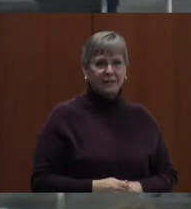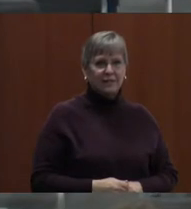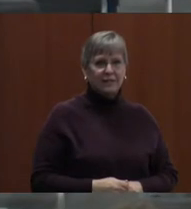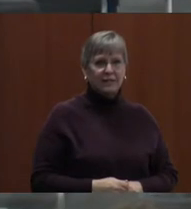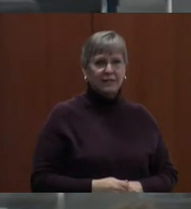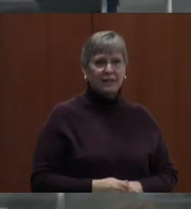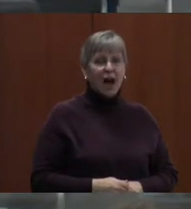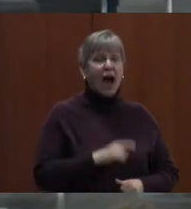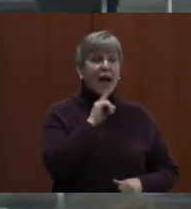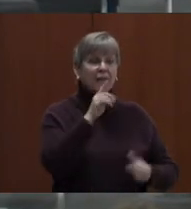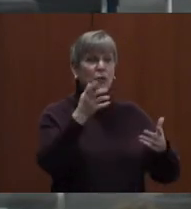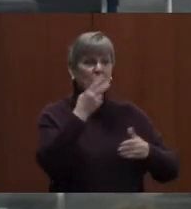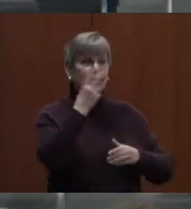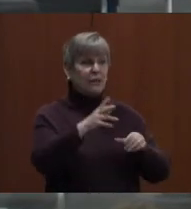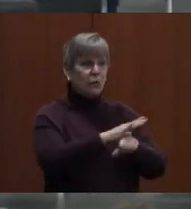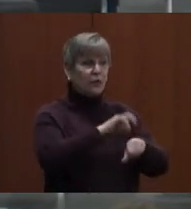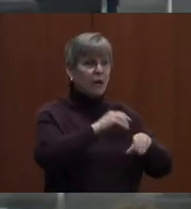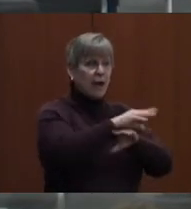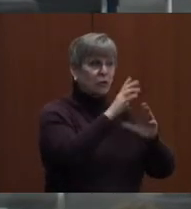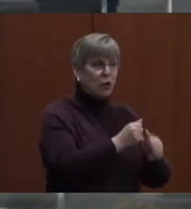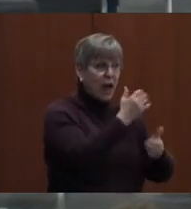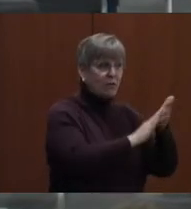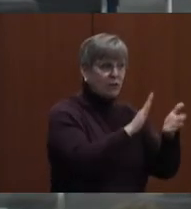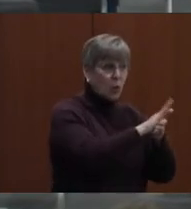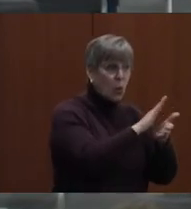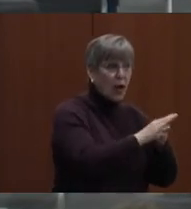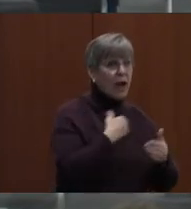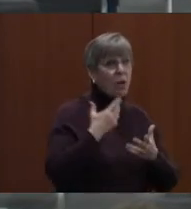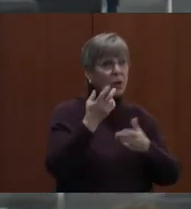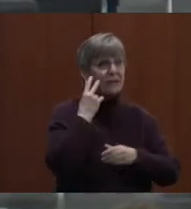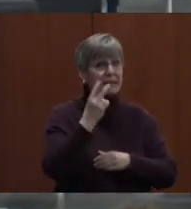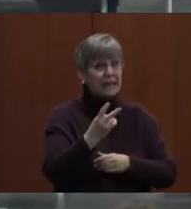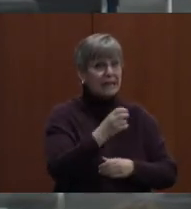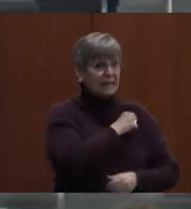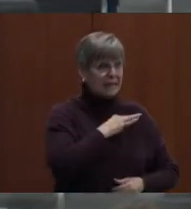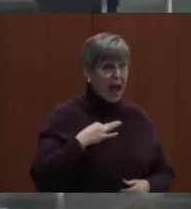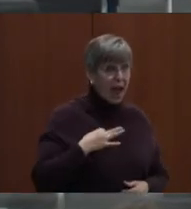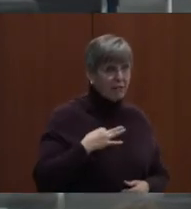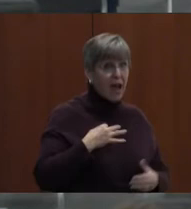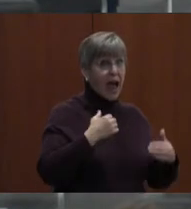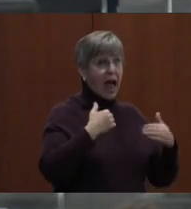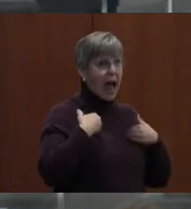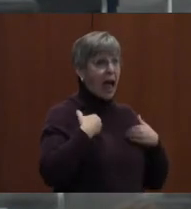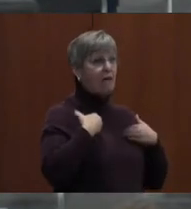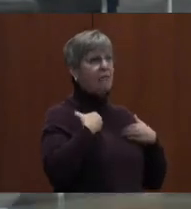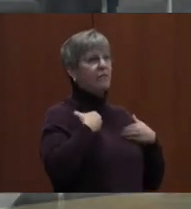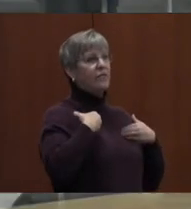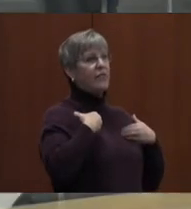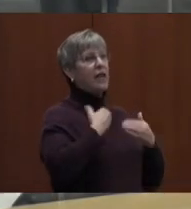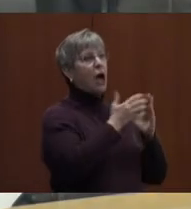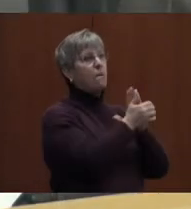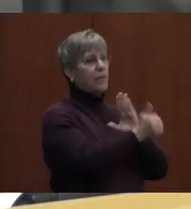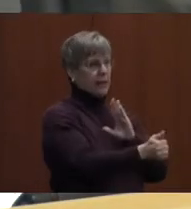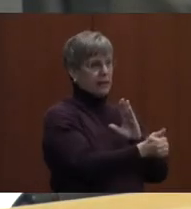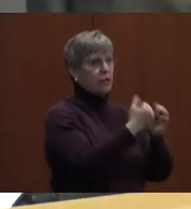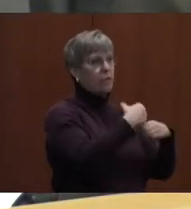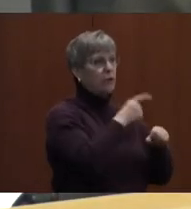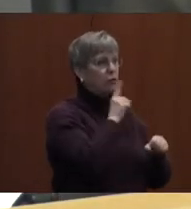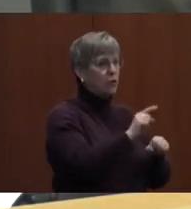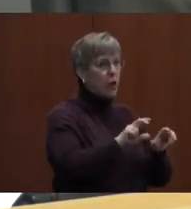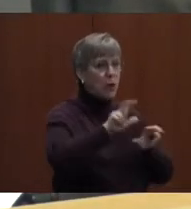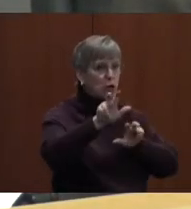want to see a full-time counselor in every school. I understand. I also want to see staff have the discretion to make sure we've directed